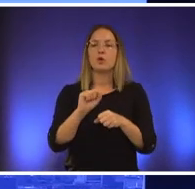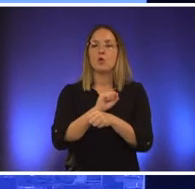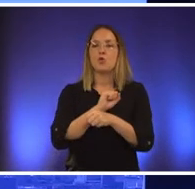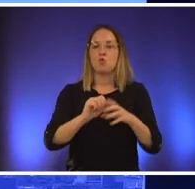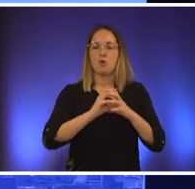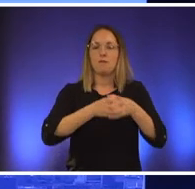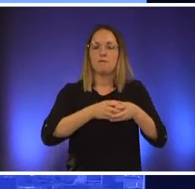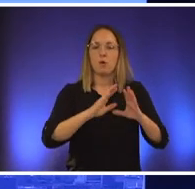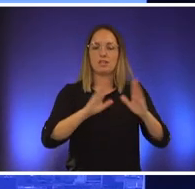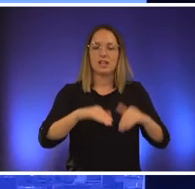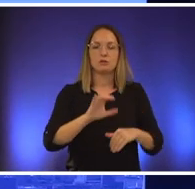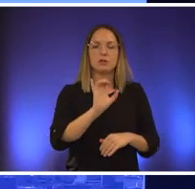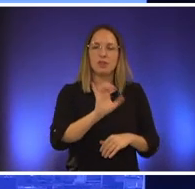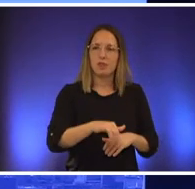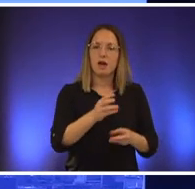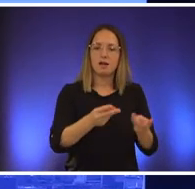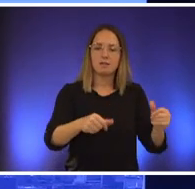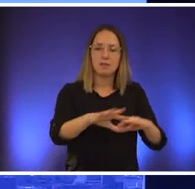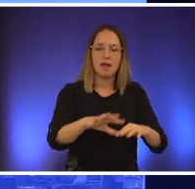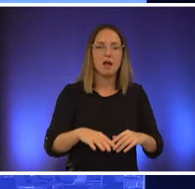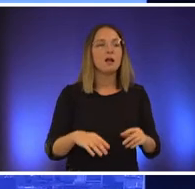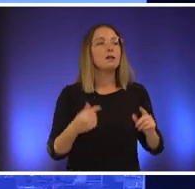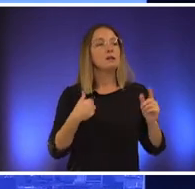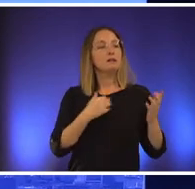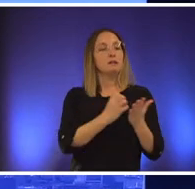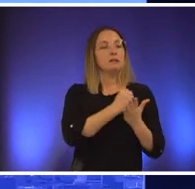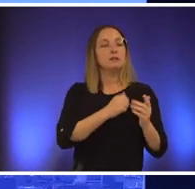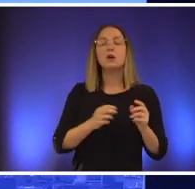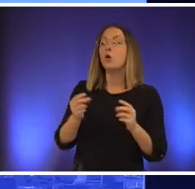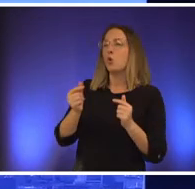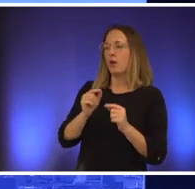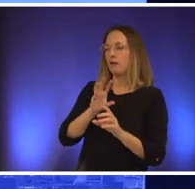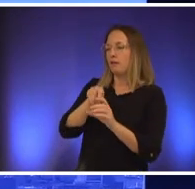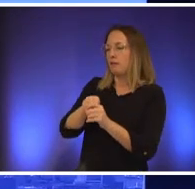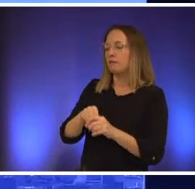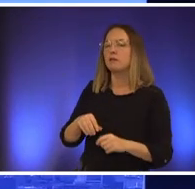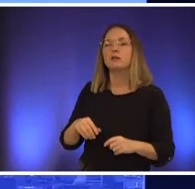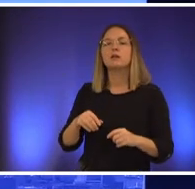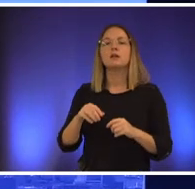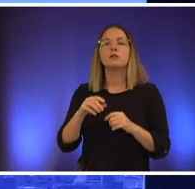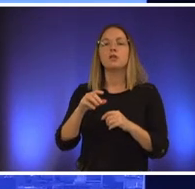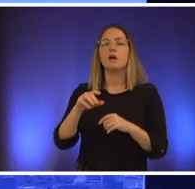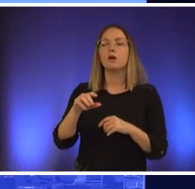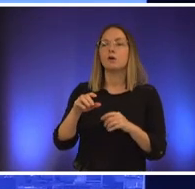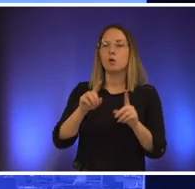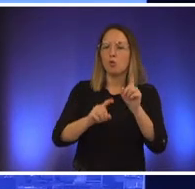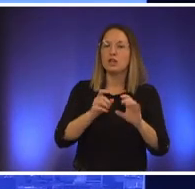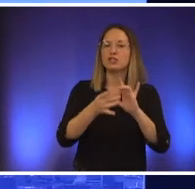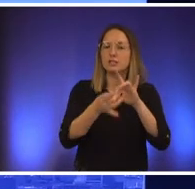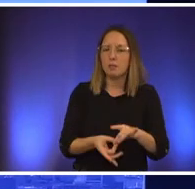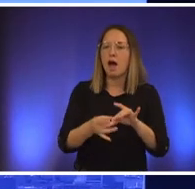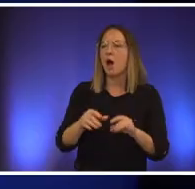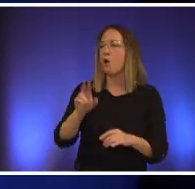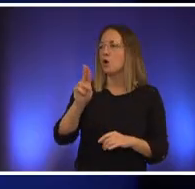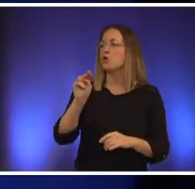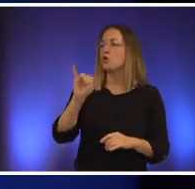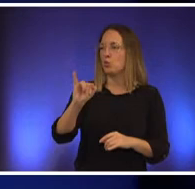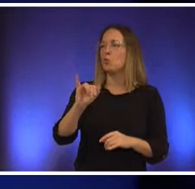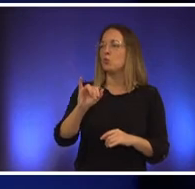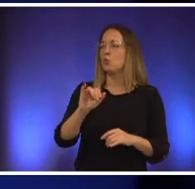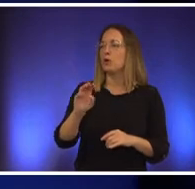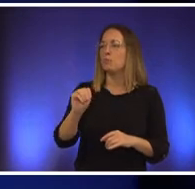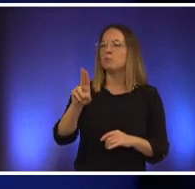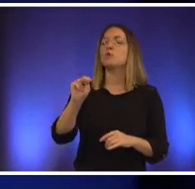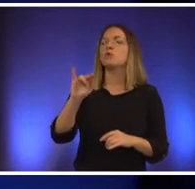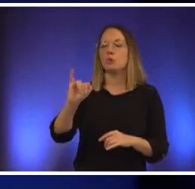thank you if i might just quickly there the question was about muni which is the golf course um the brackenridge track